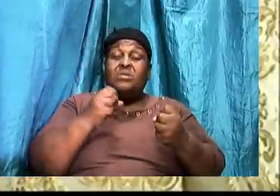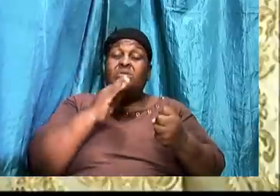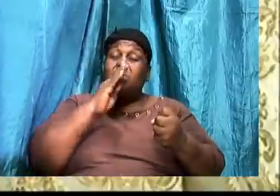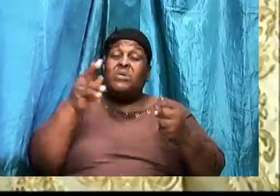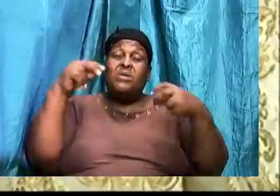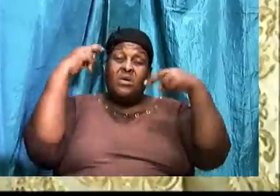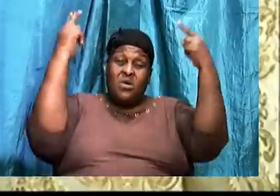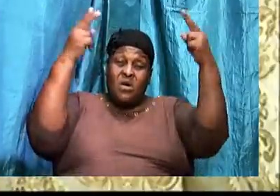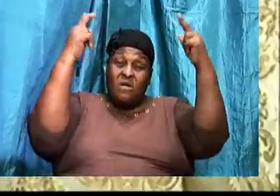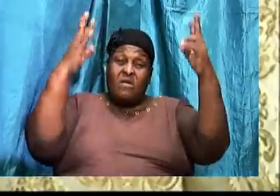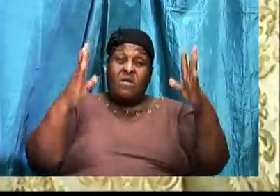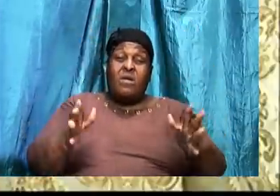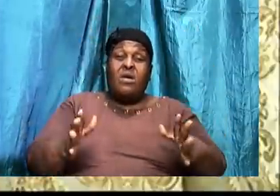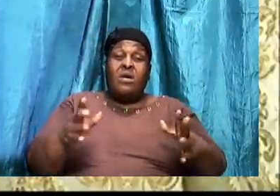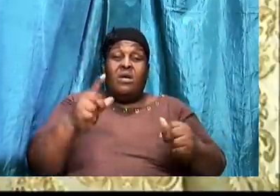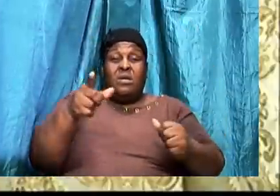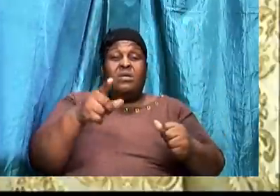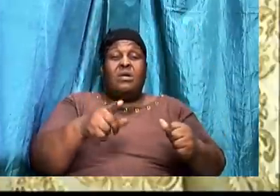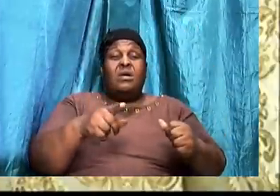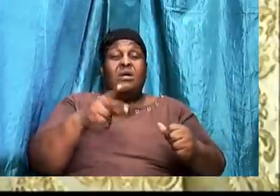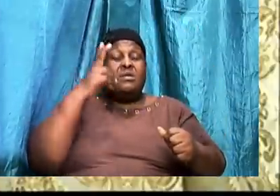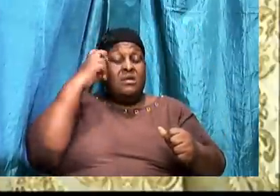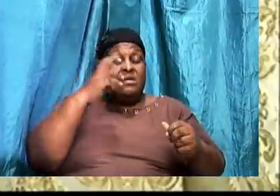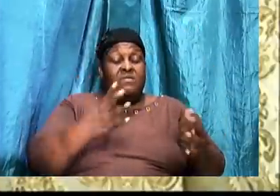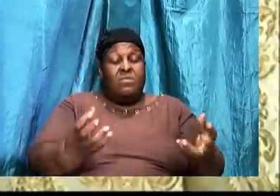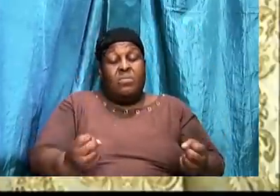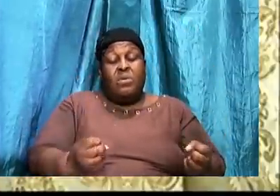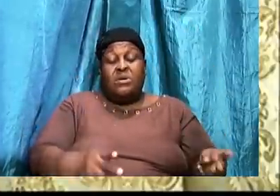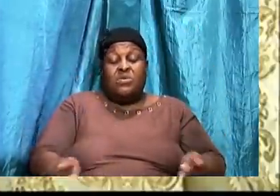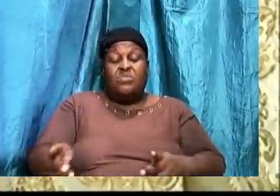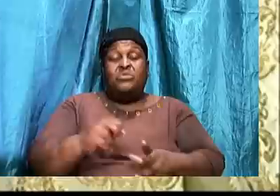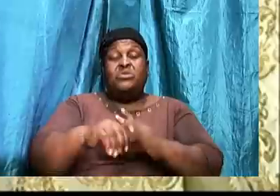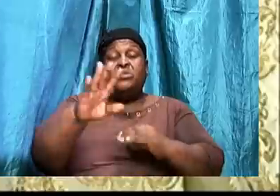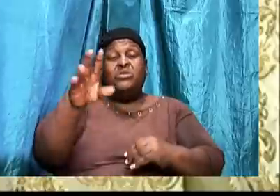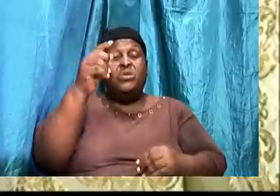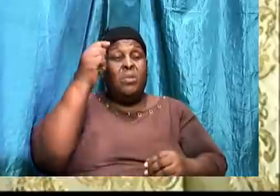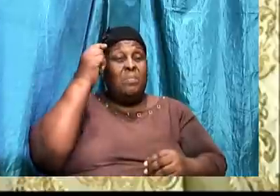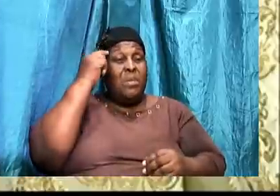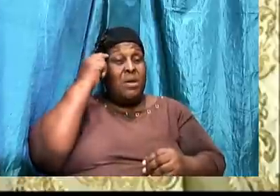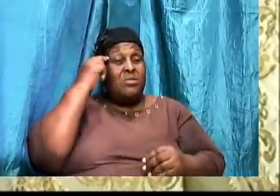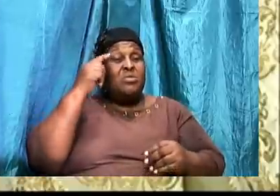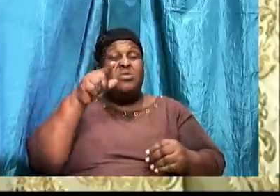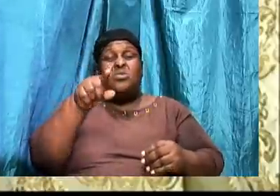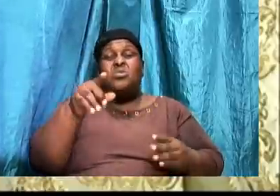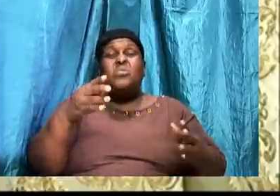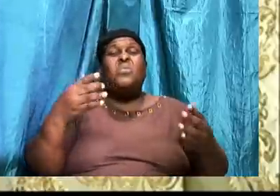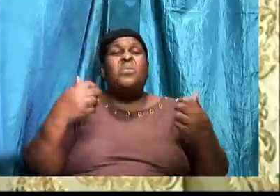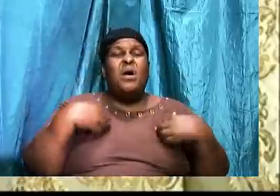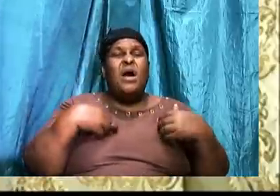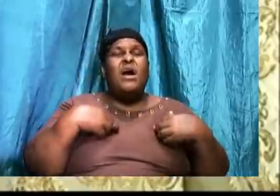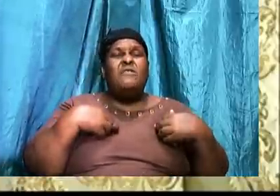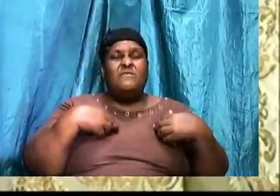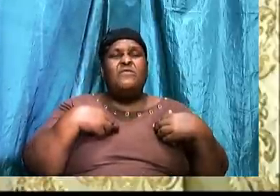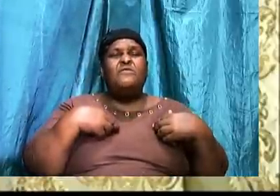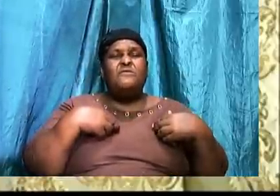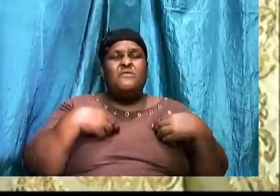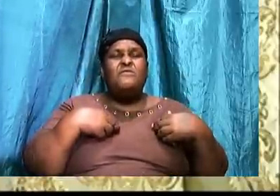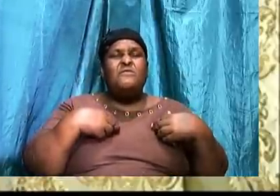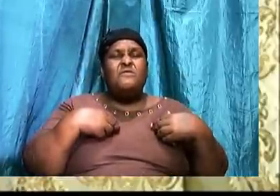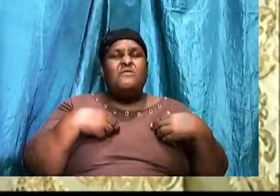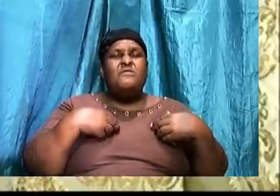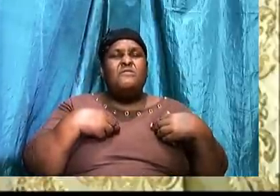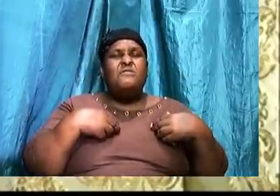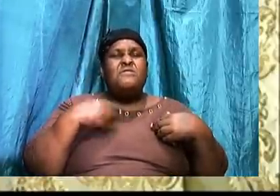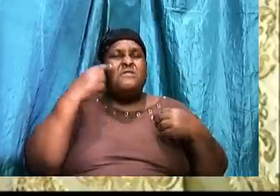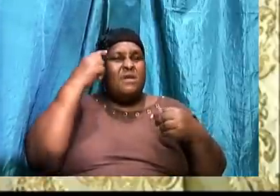that the adversary wants to inject in your mind. You have to know, feed the mind on things that are good. One of